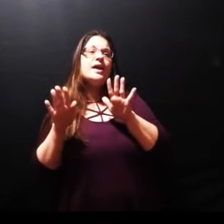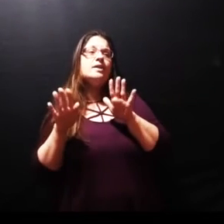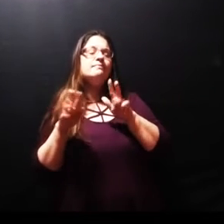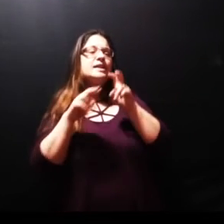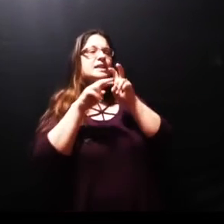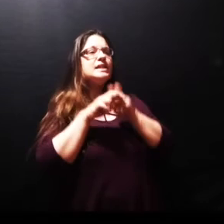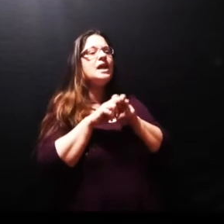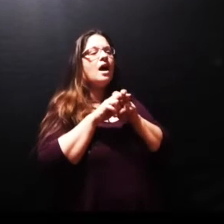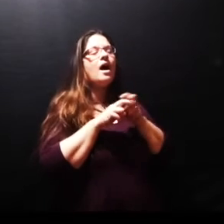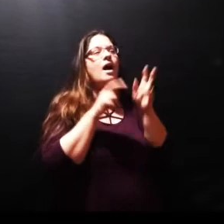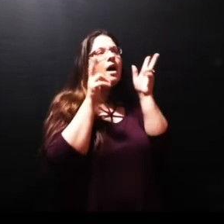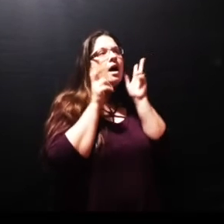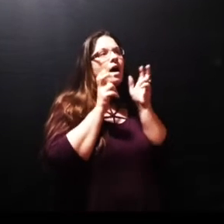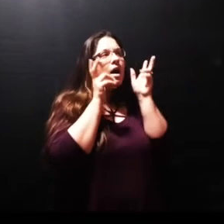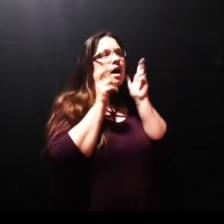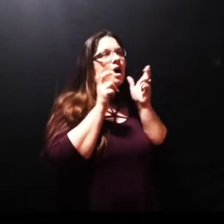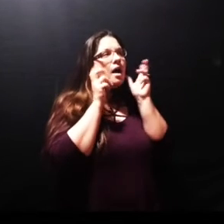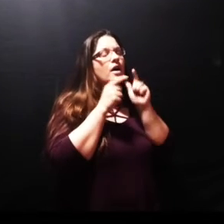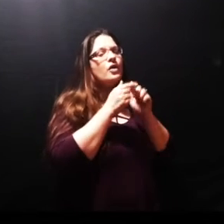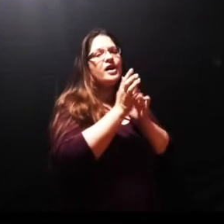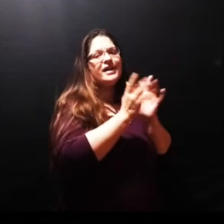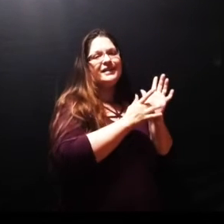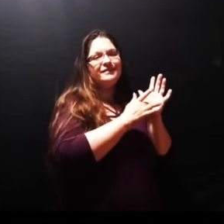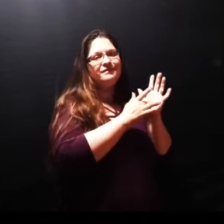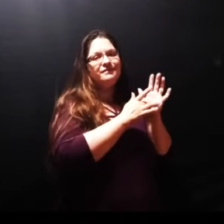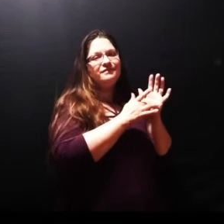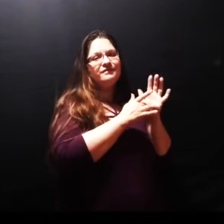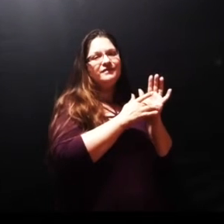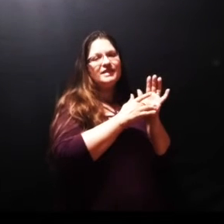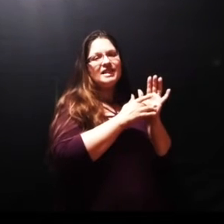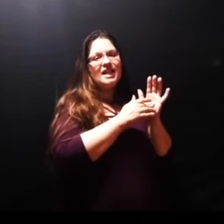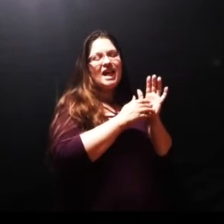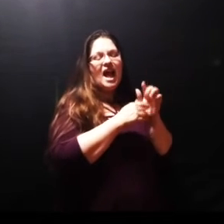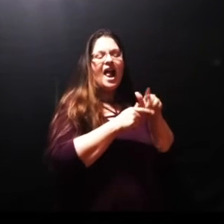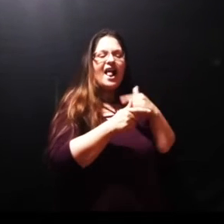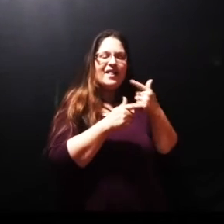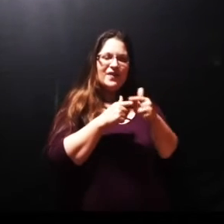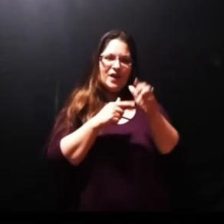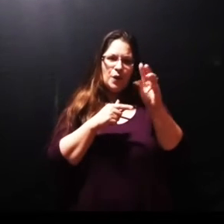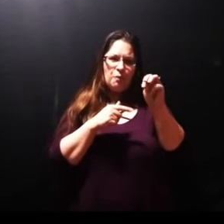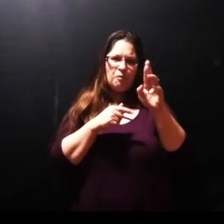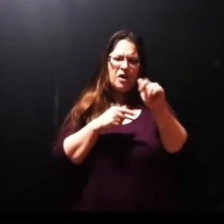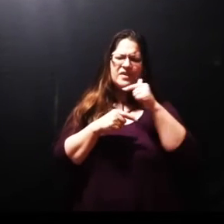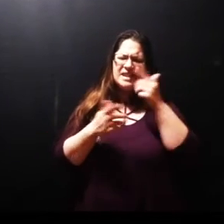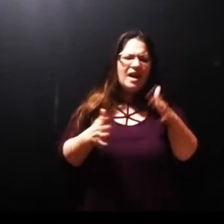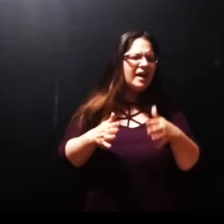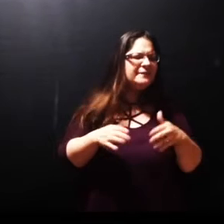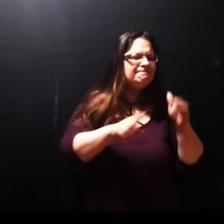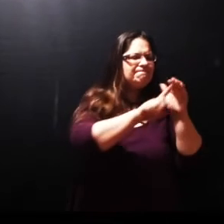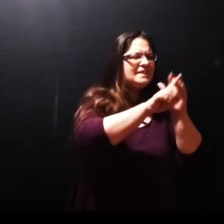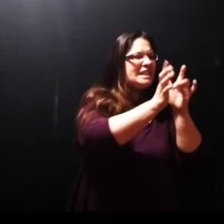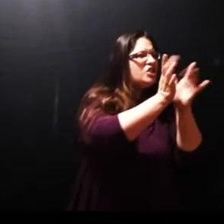if you remember Martha said Jesus can you get her to get up and help me a little bit I love those sisters